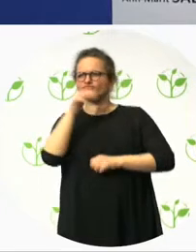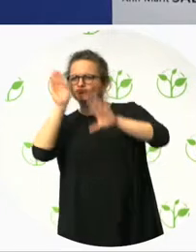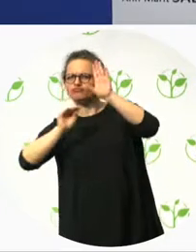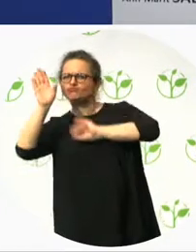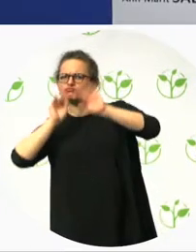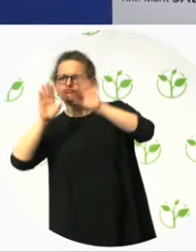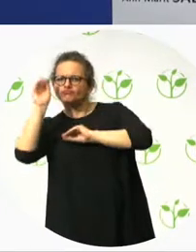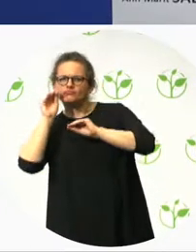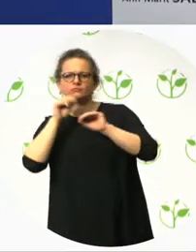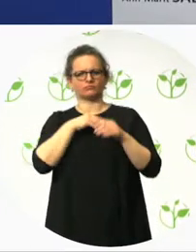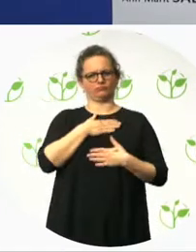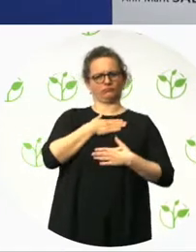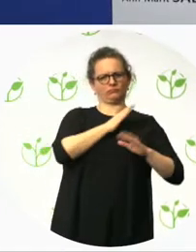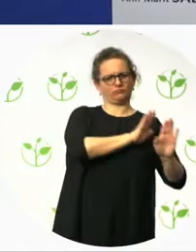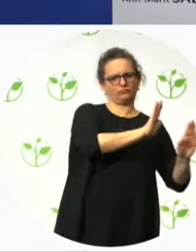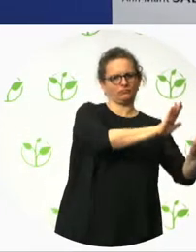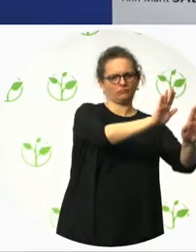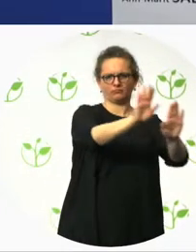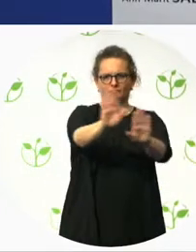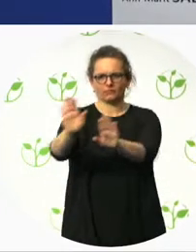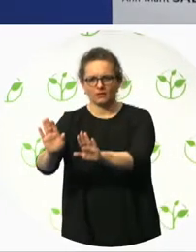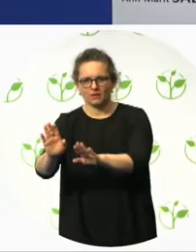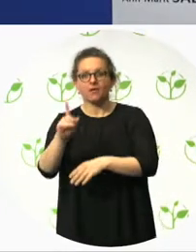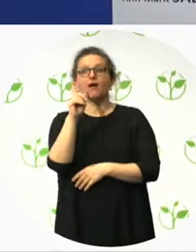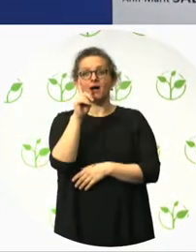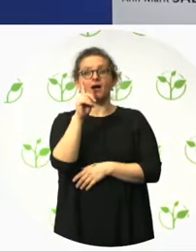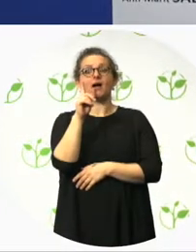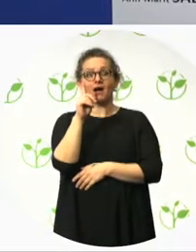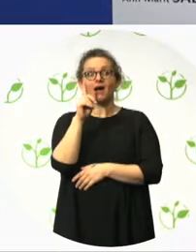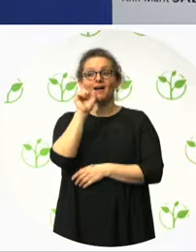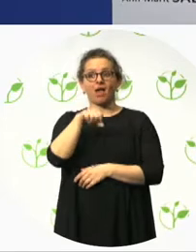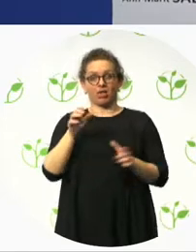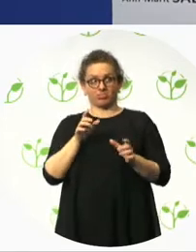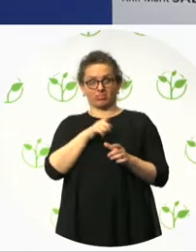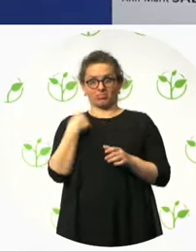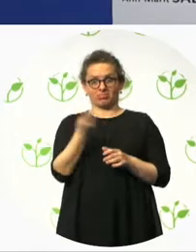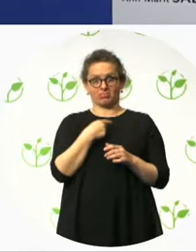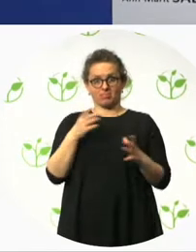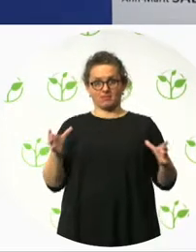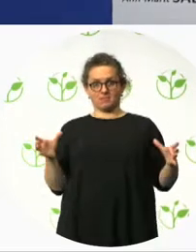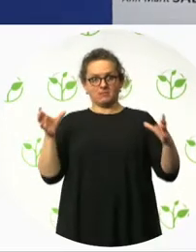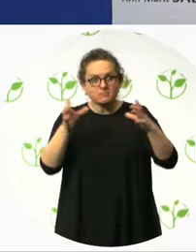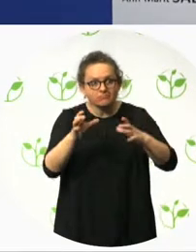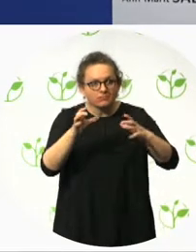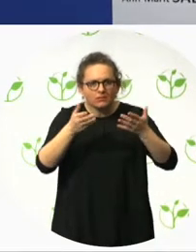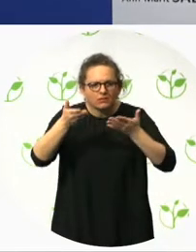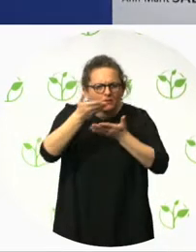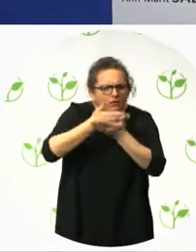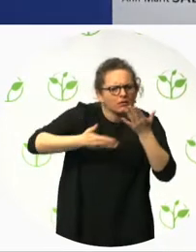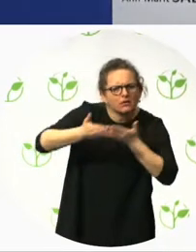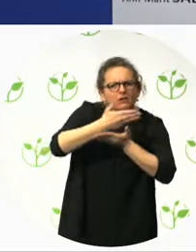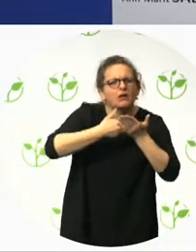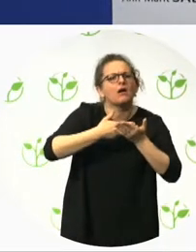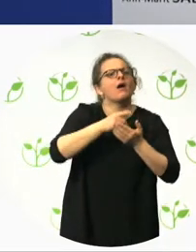people, people centred. It is based on seven principles. It is about a process. A lot of people think, well, universal